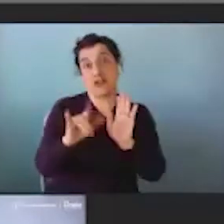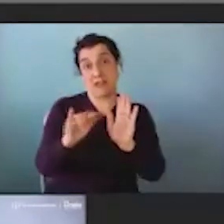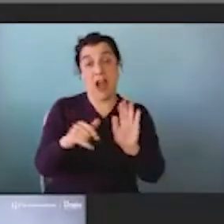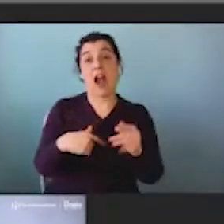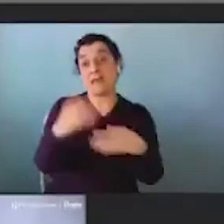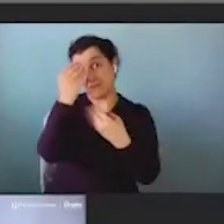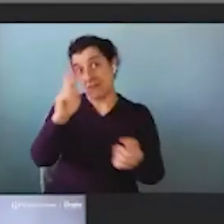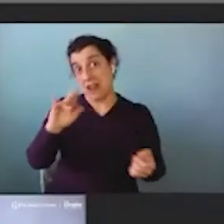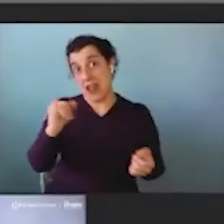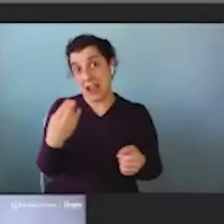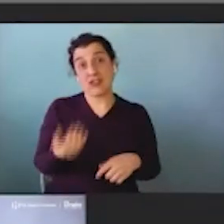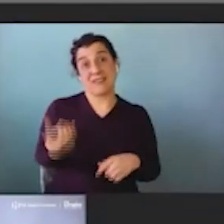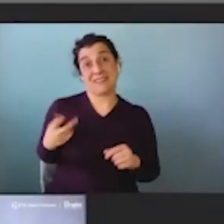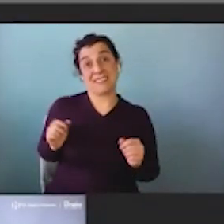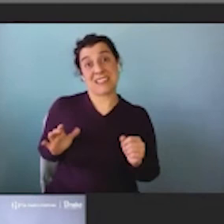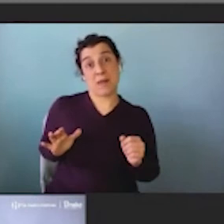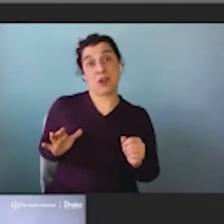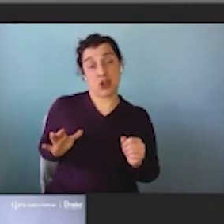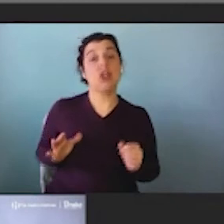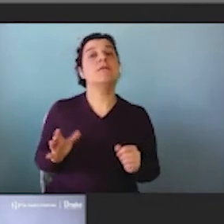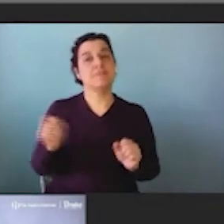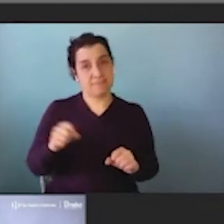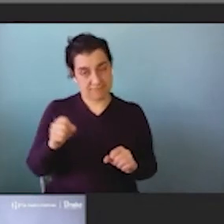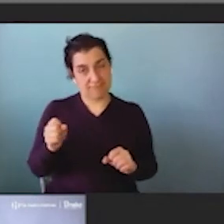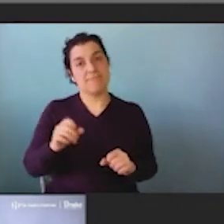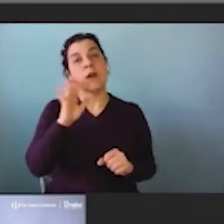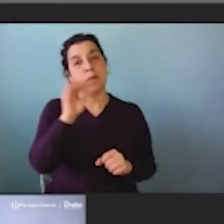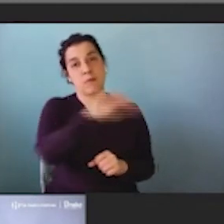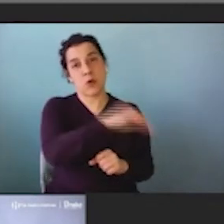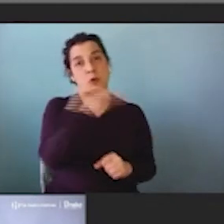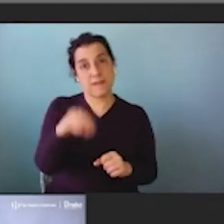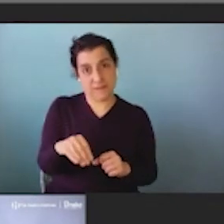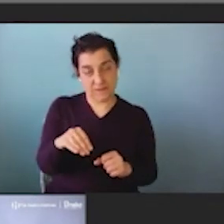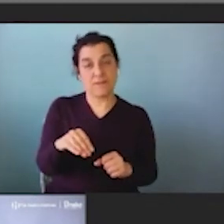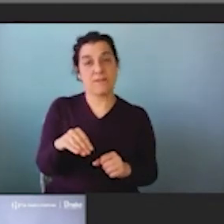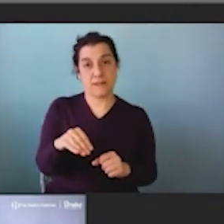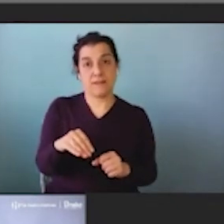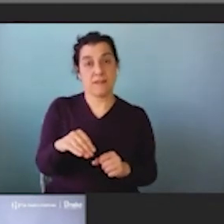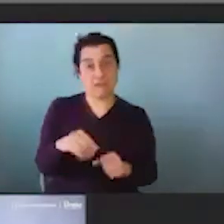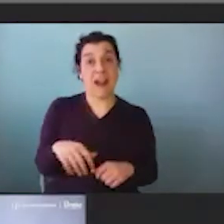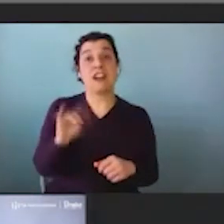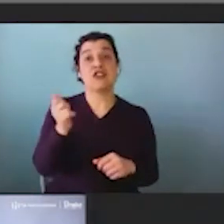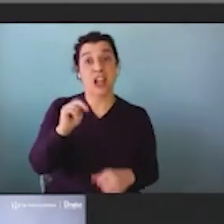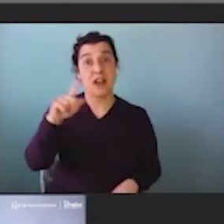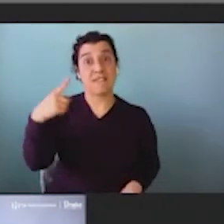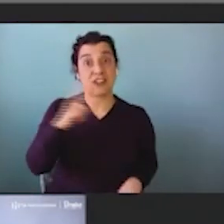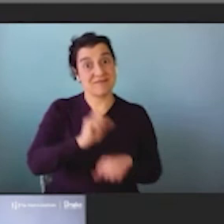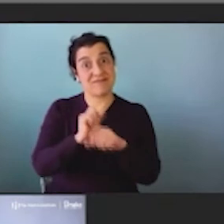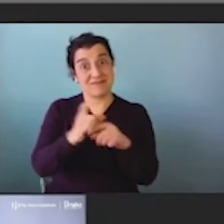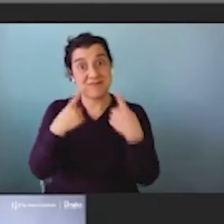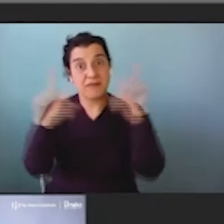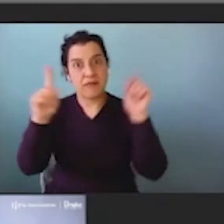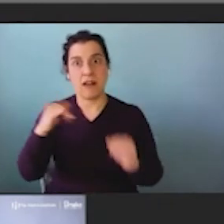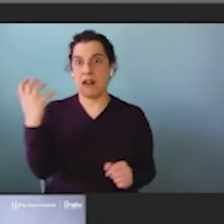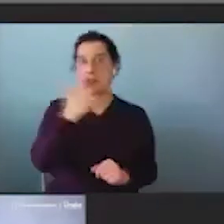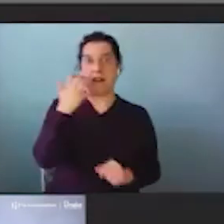in December of last year, they announced they were moving the Office of Nutrition Research into the Office of the Director. And on January 1st, they did that. And that's a big